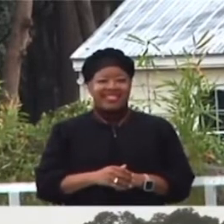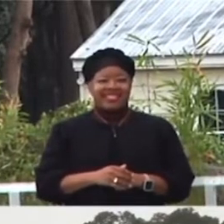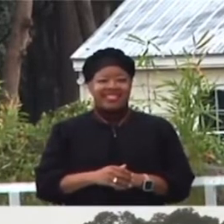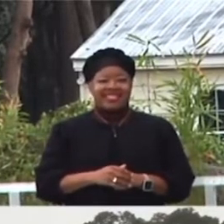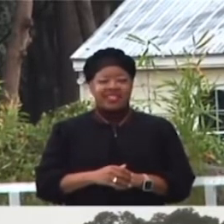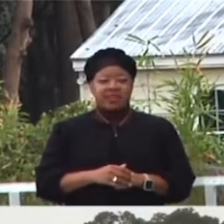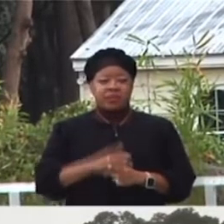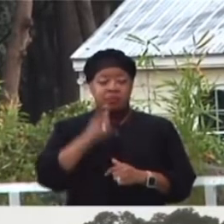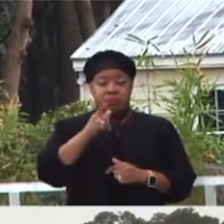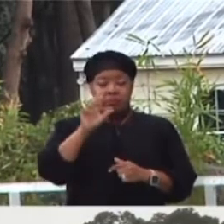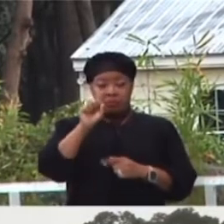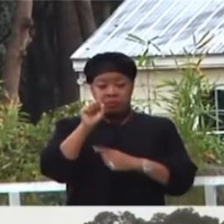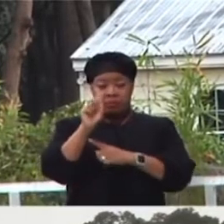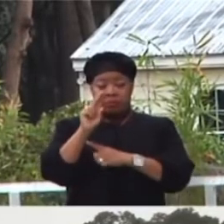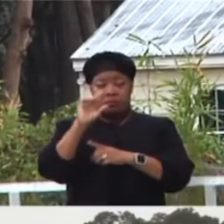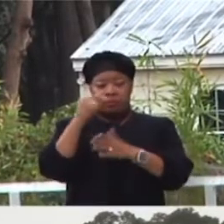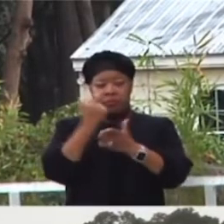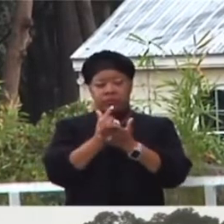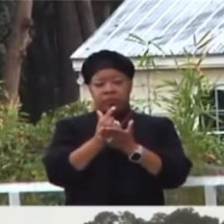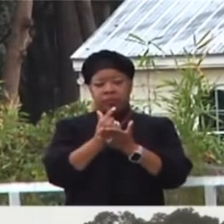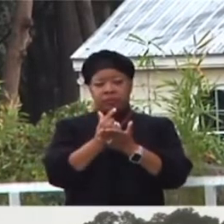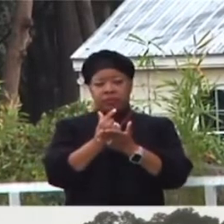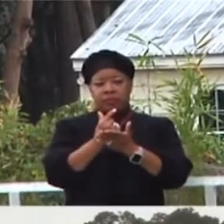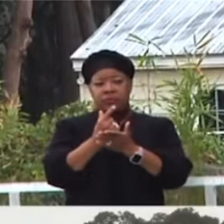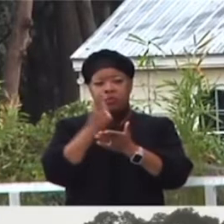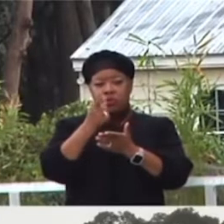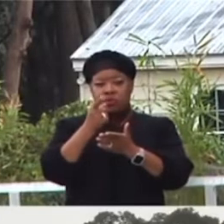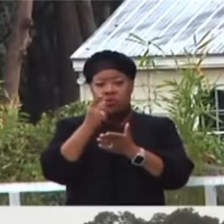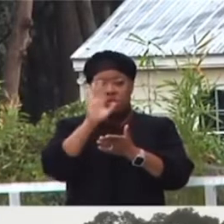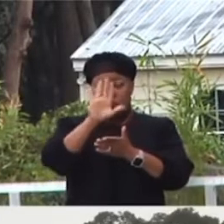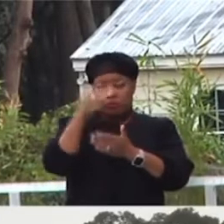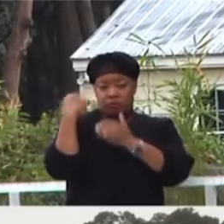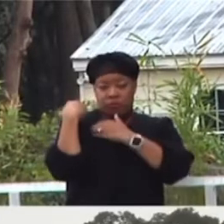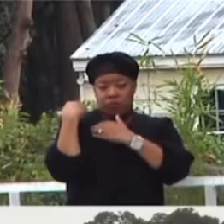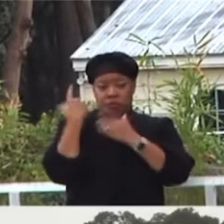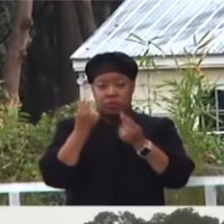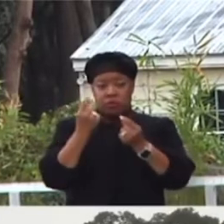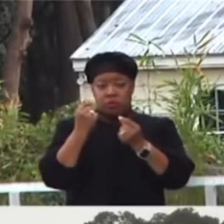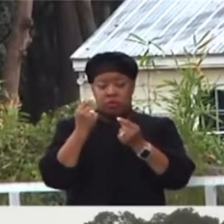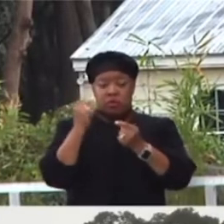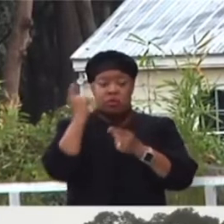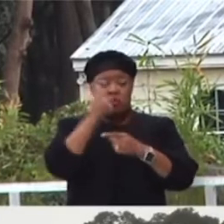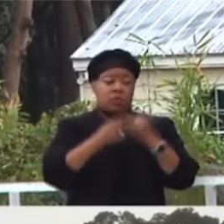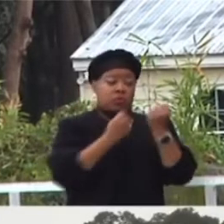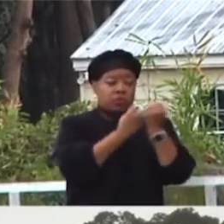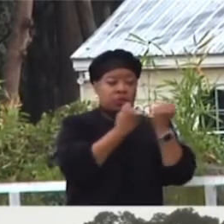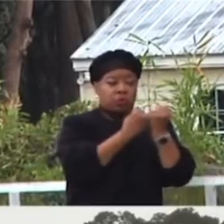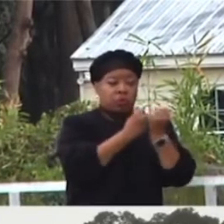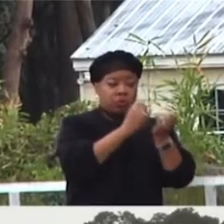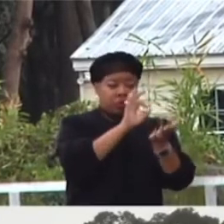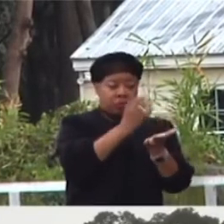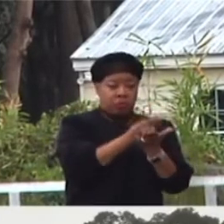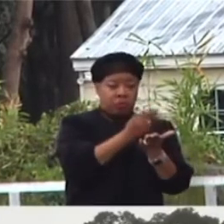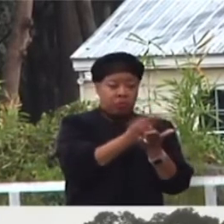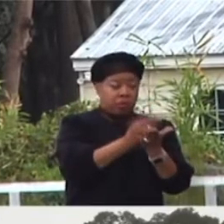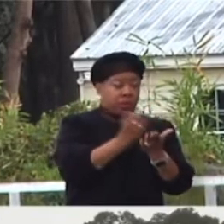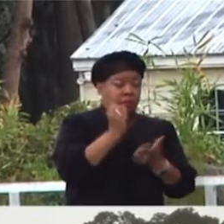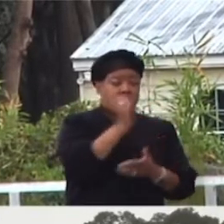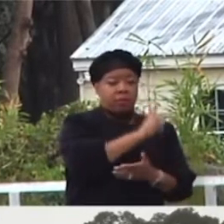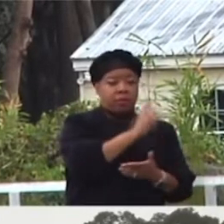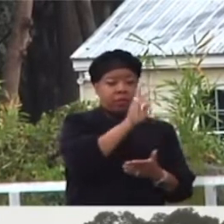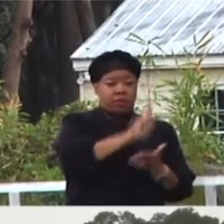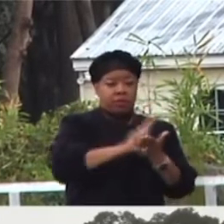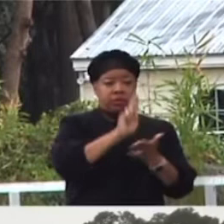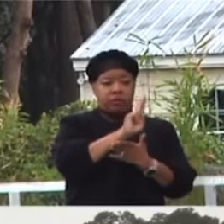As a Savannah State University graduate, it is incumbent that you give back your financial support to Savannah State